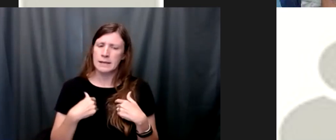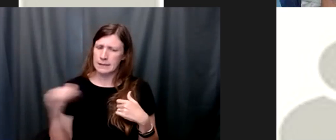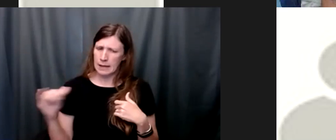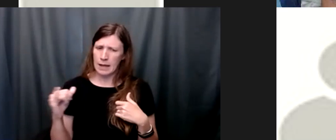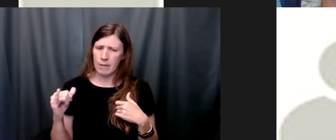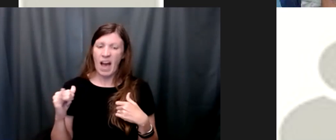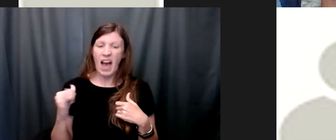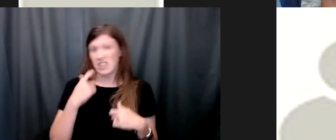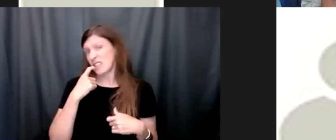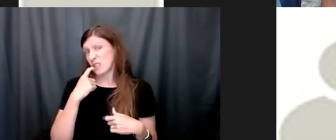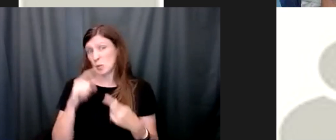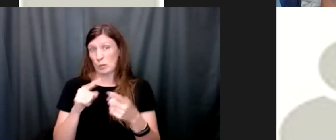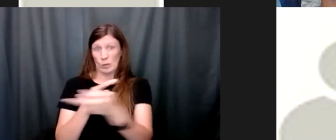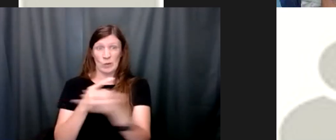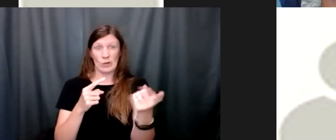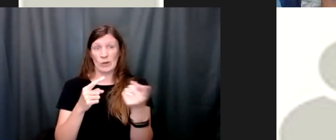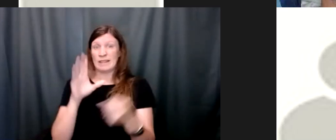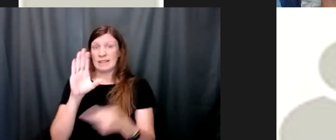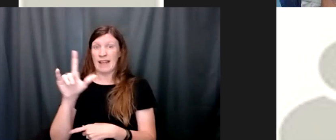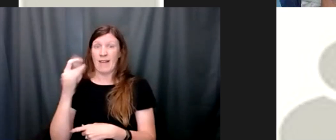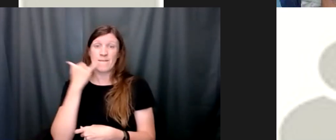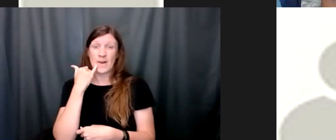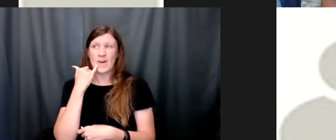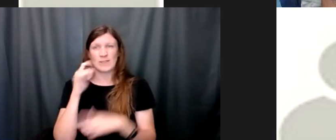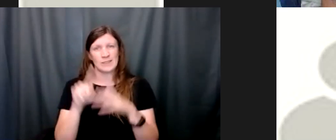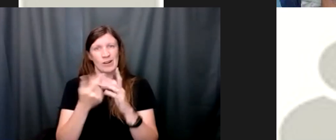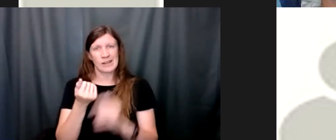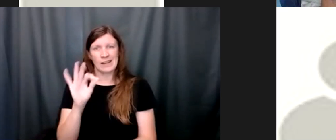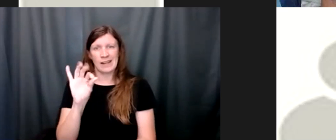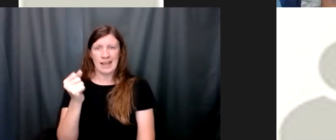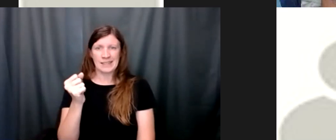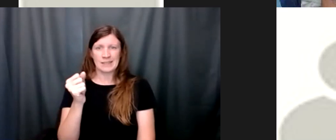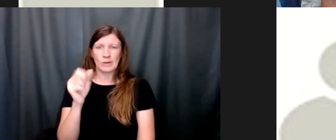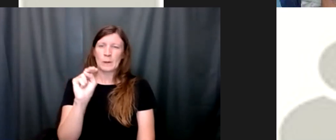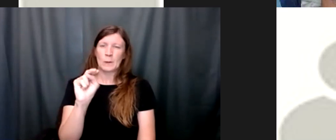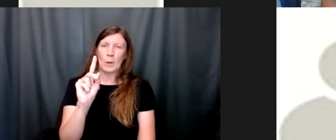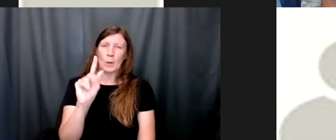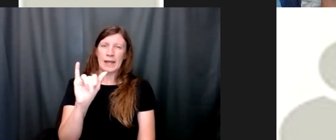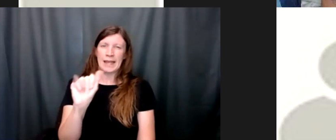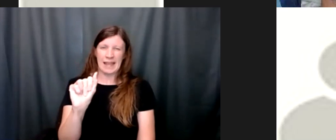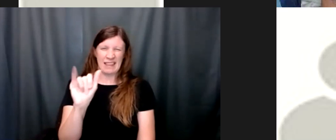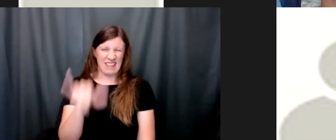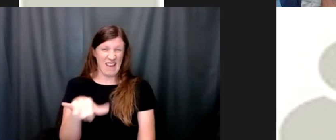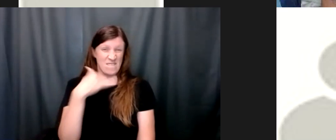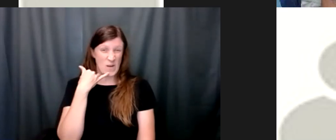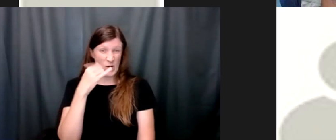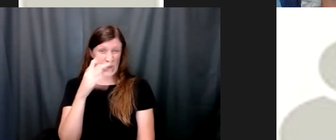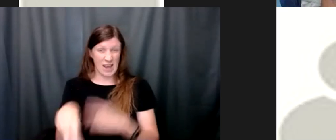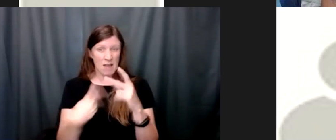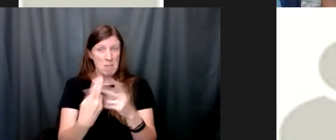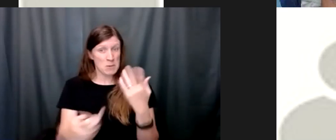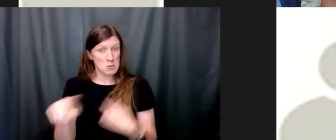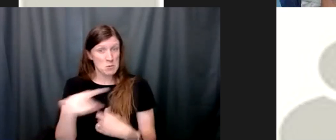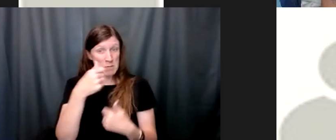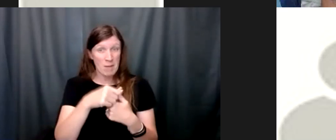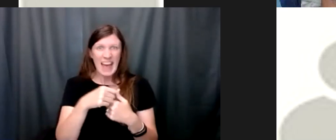cell phone it started back in the late 90s with nokia some of you might remember these phones it even